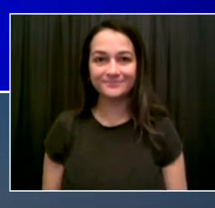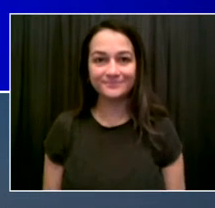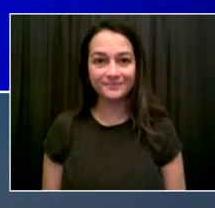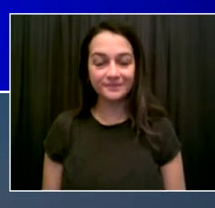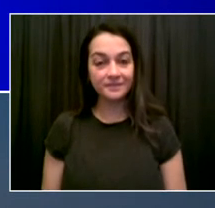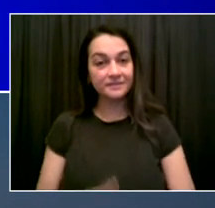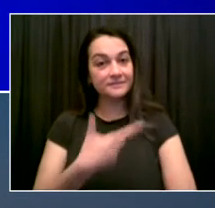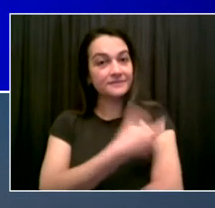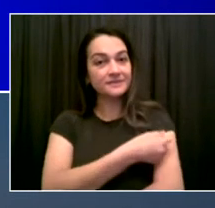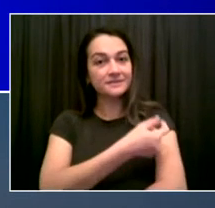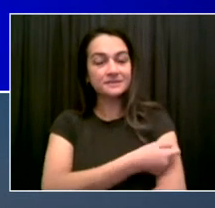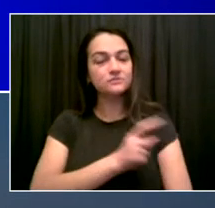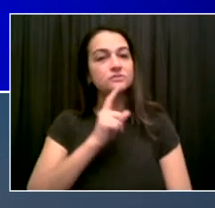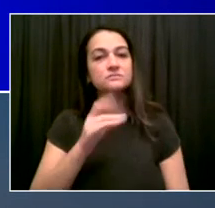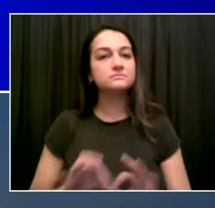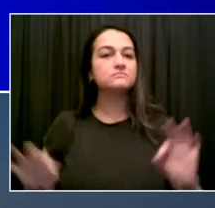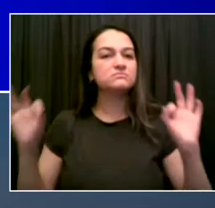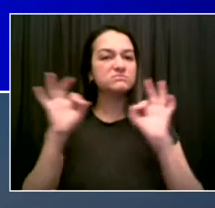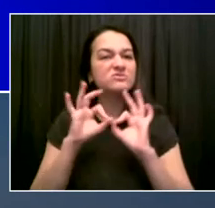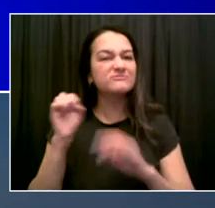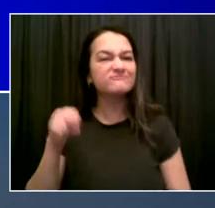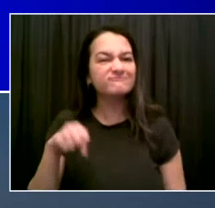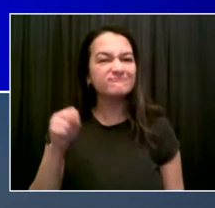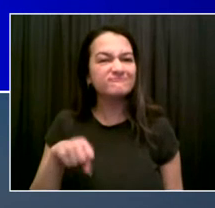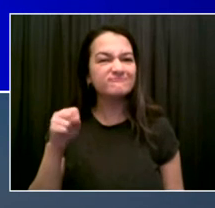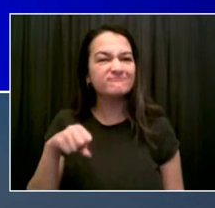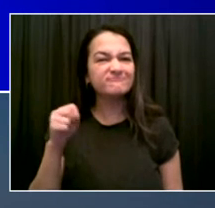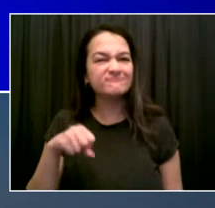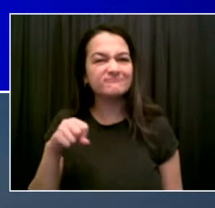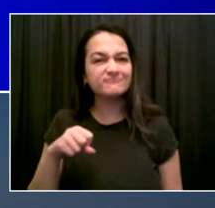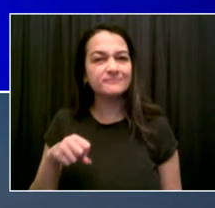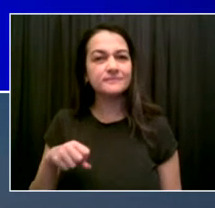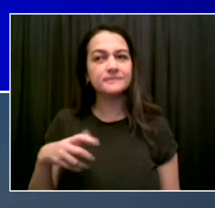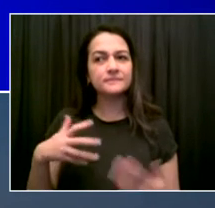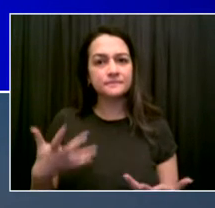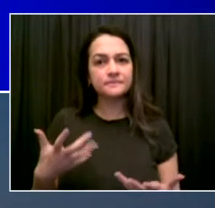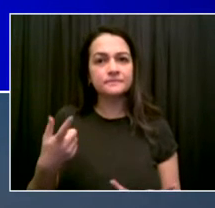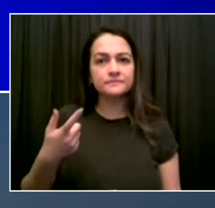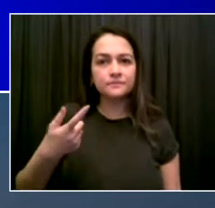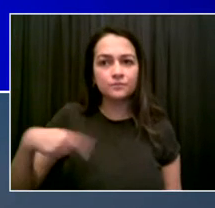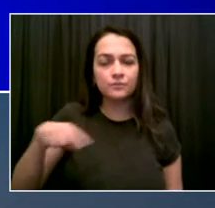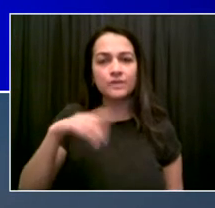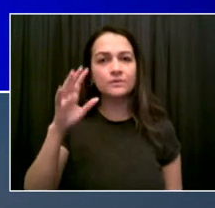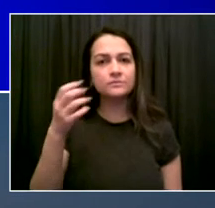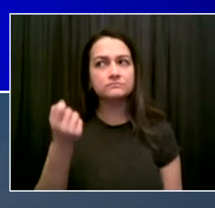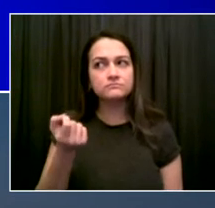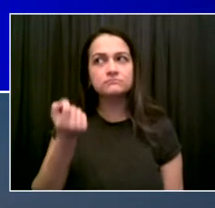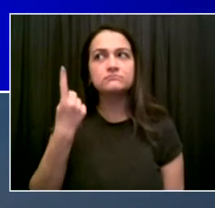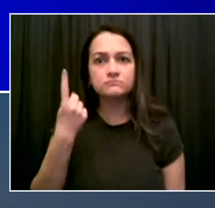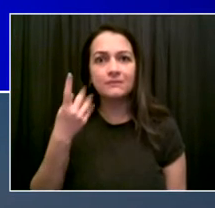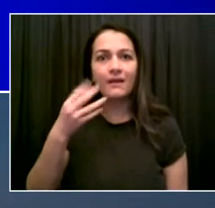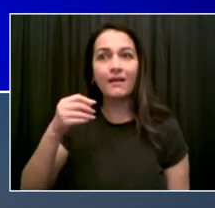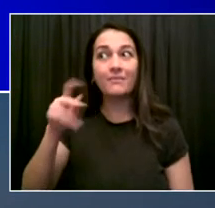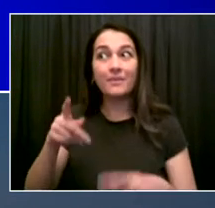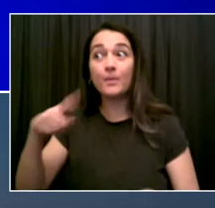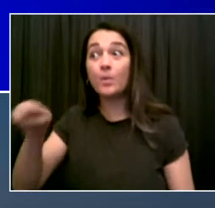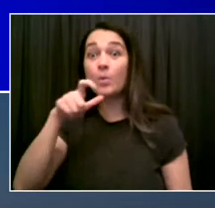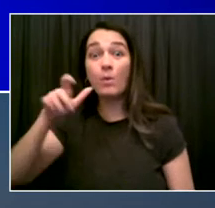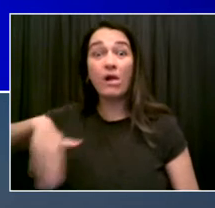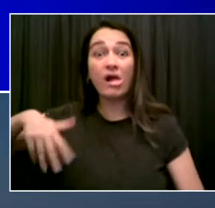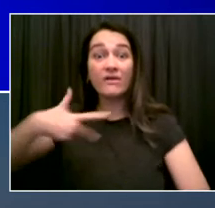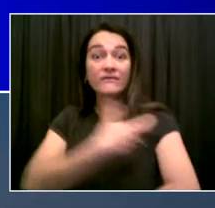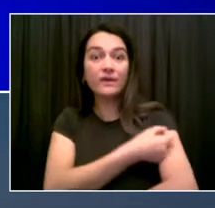to move people to vaccination. We've obviously seen the positive impact of incentive as well. The goal here is to convince